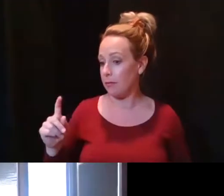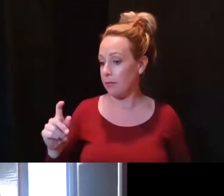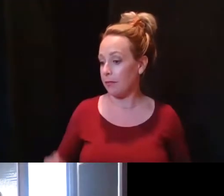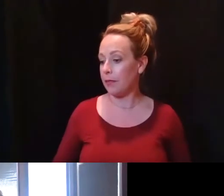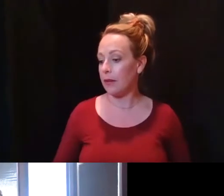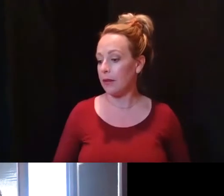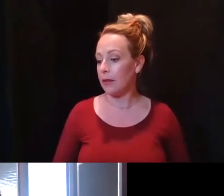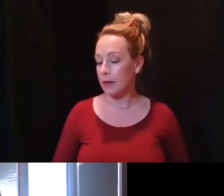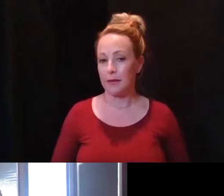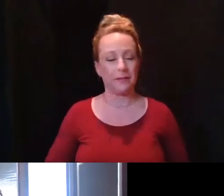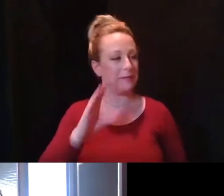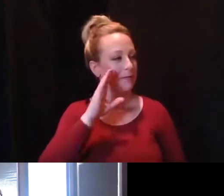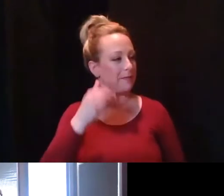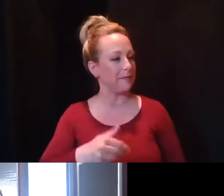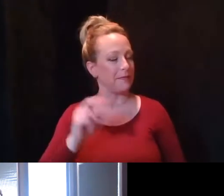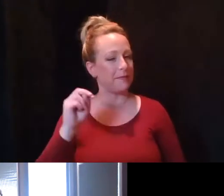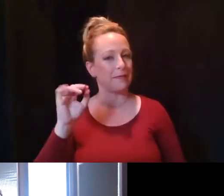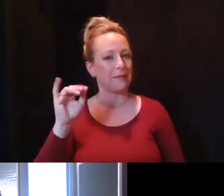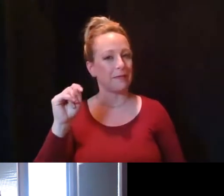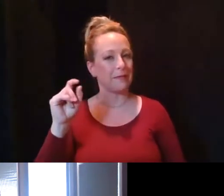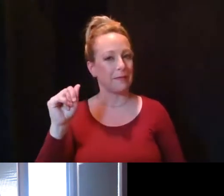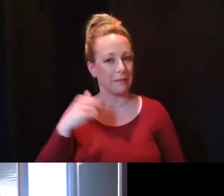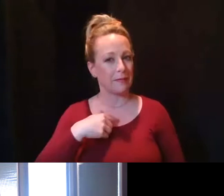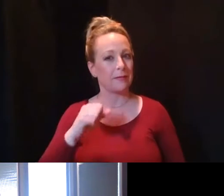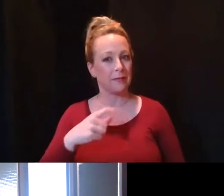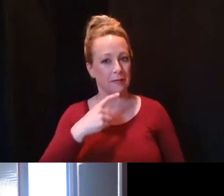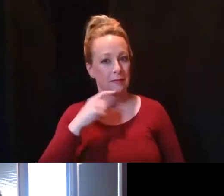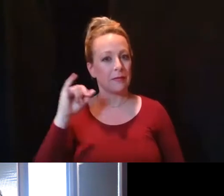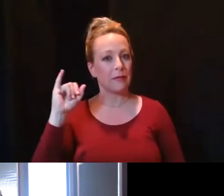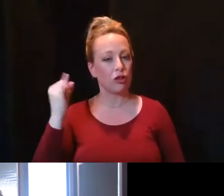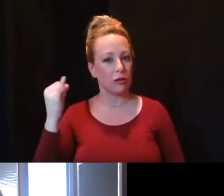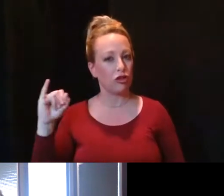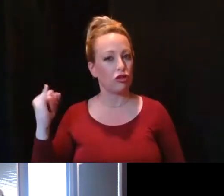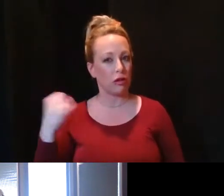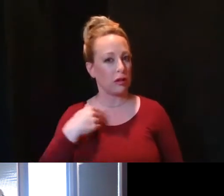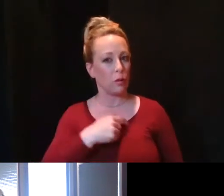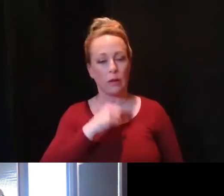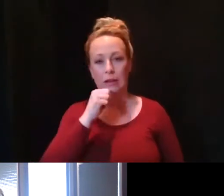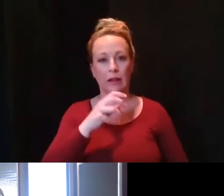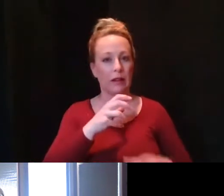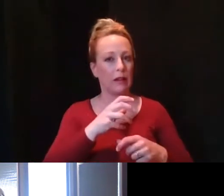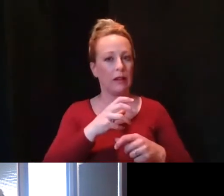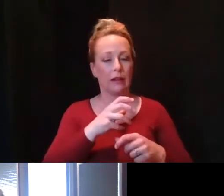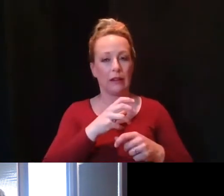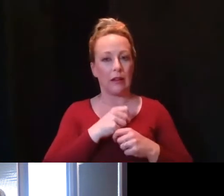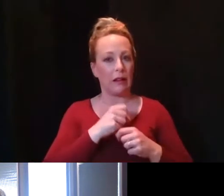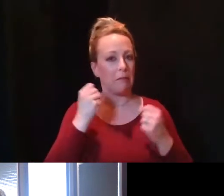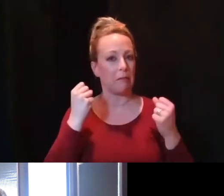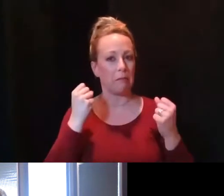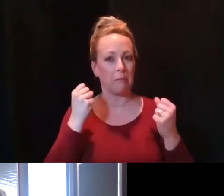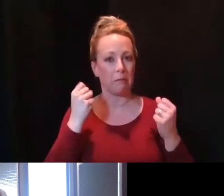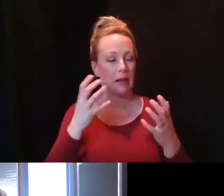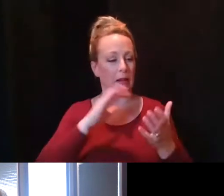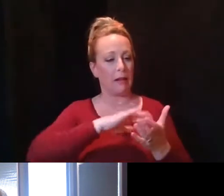Hi, this is Nita. So I can say that Johnson & Johnson, we had not gotten very much of an